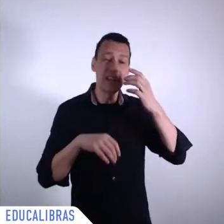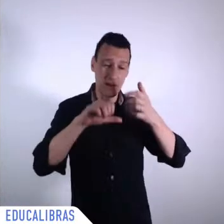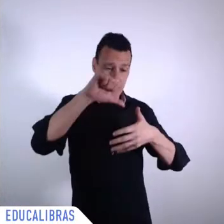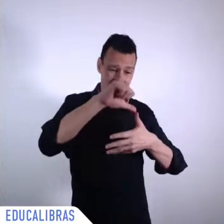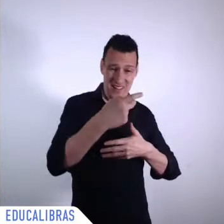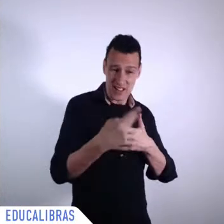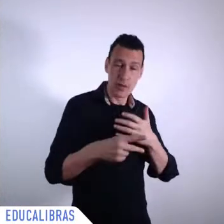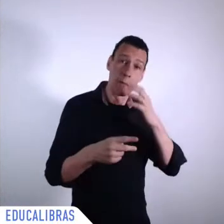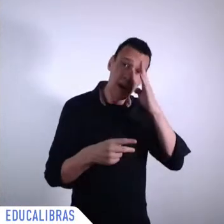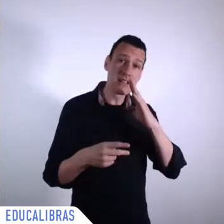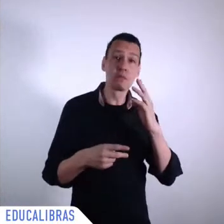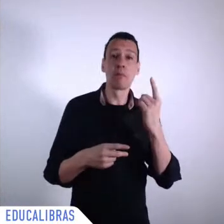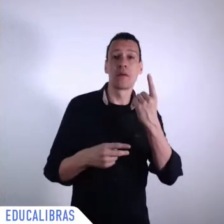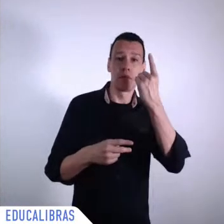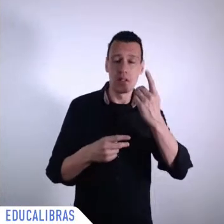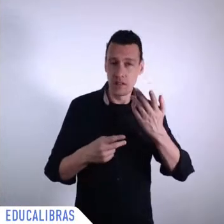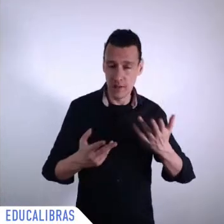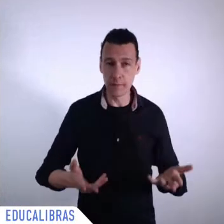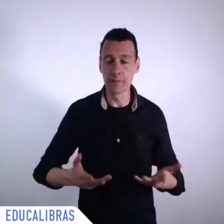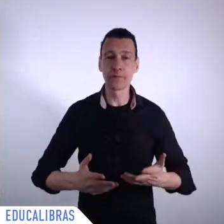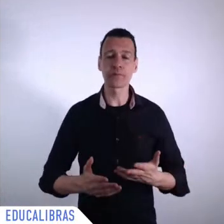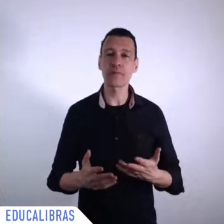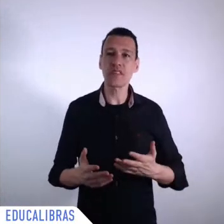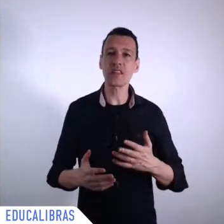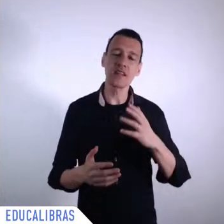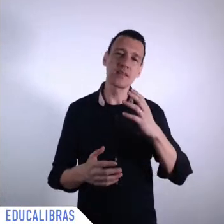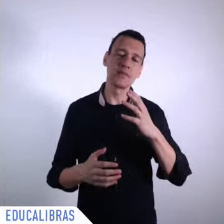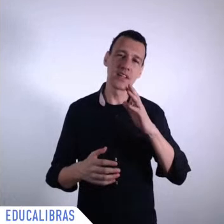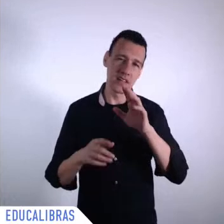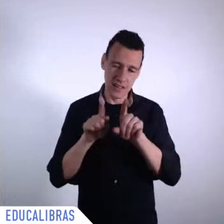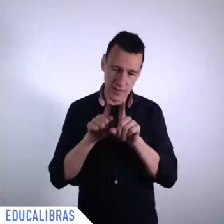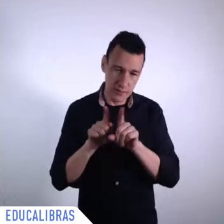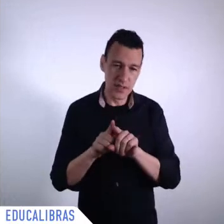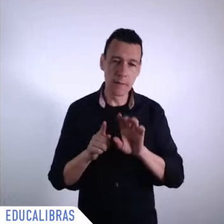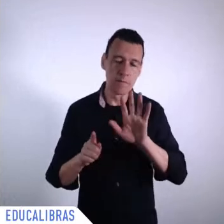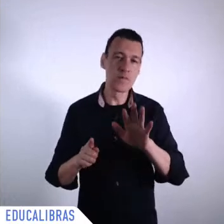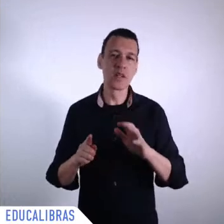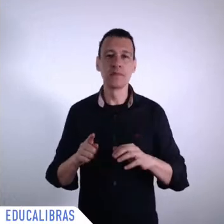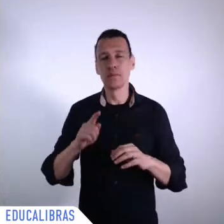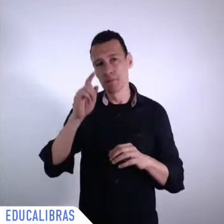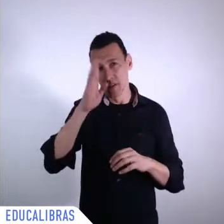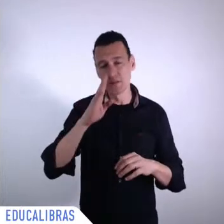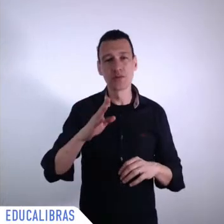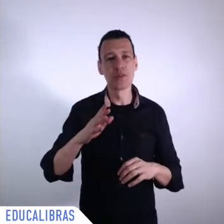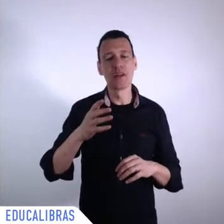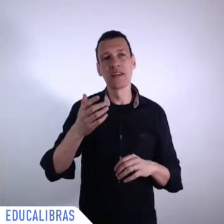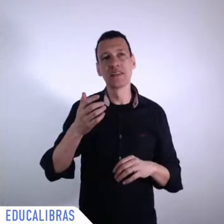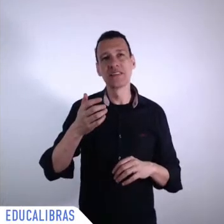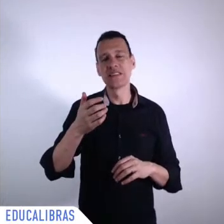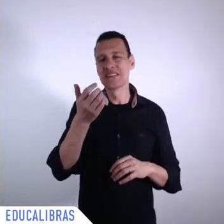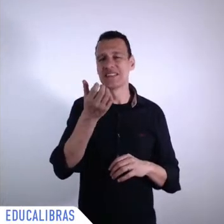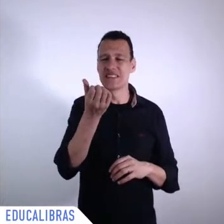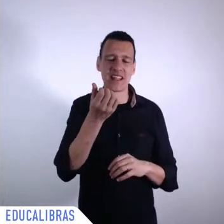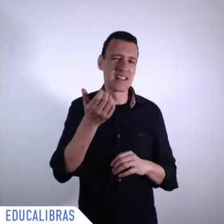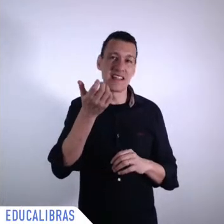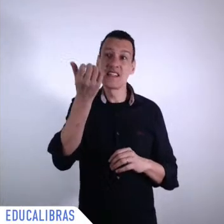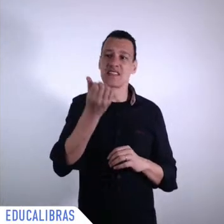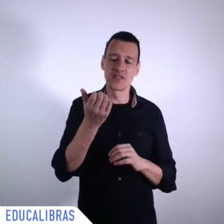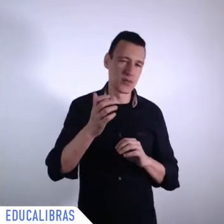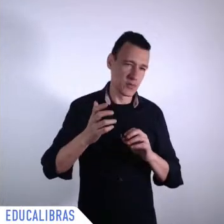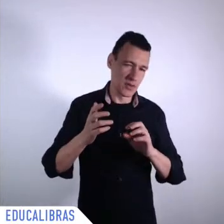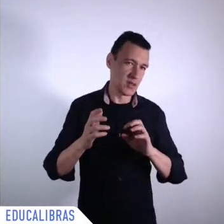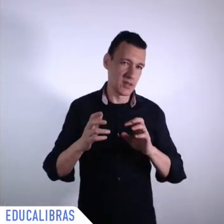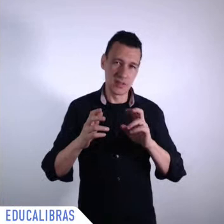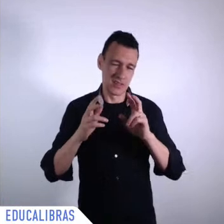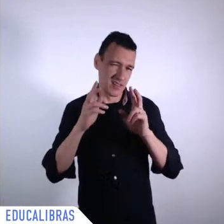730 per million inhabitants just as a comparison France has a rate of 520 and also